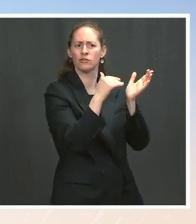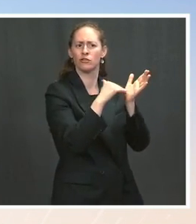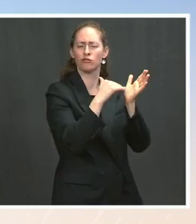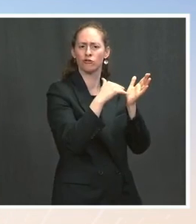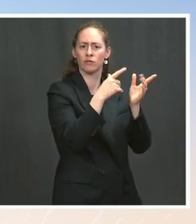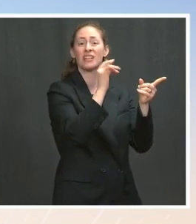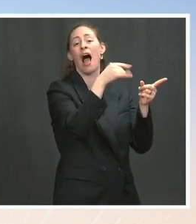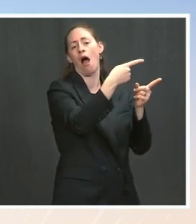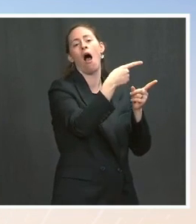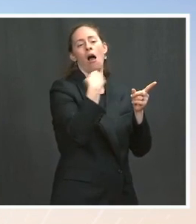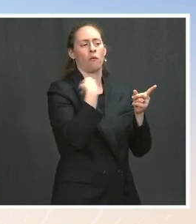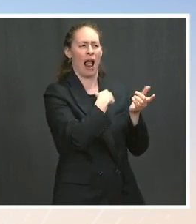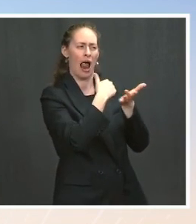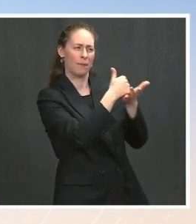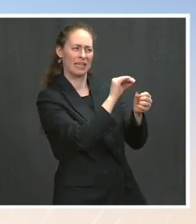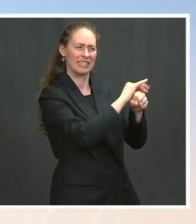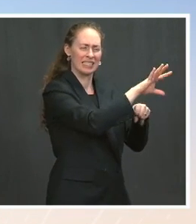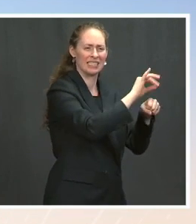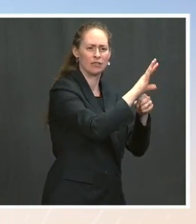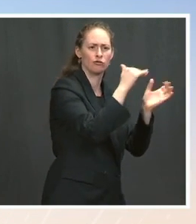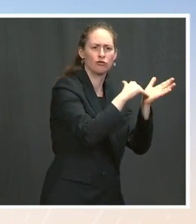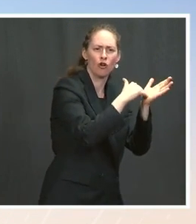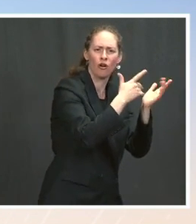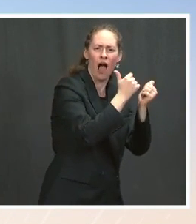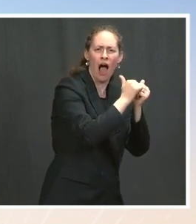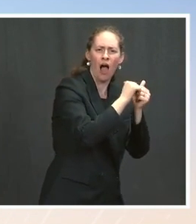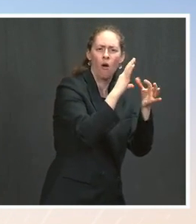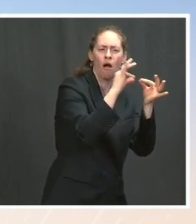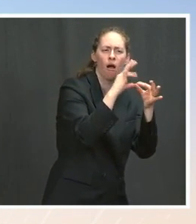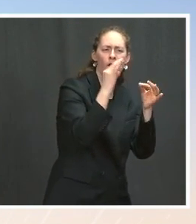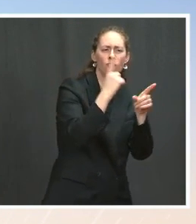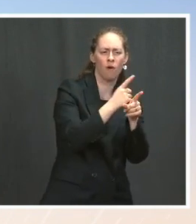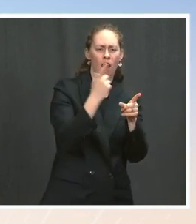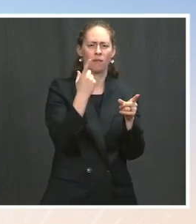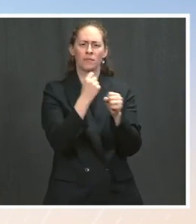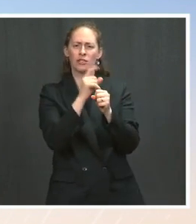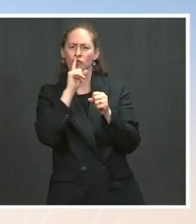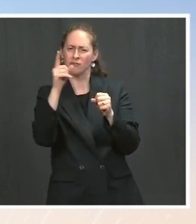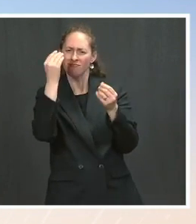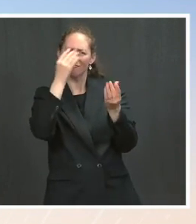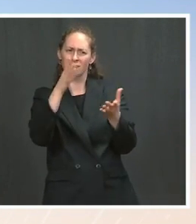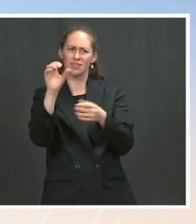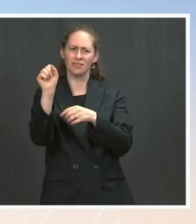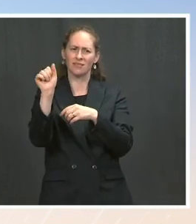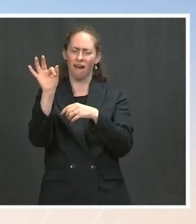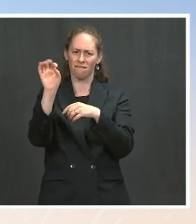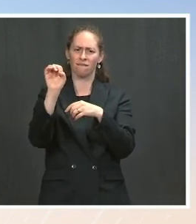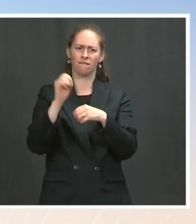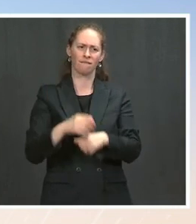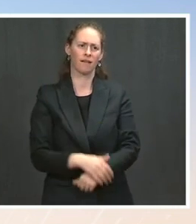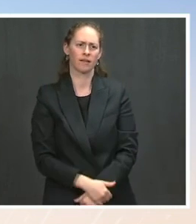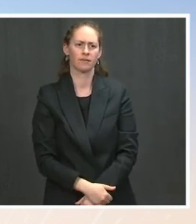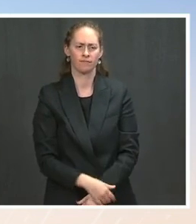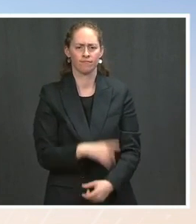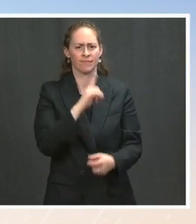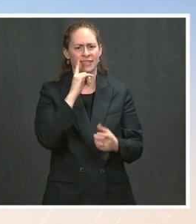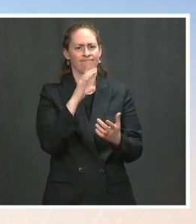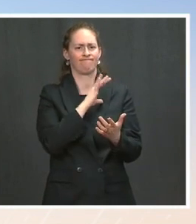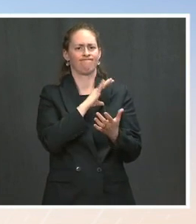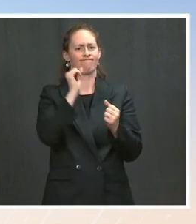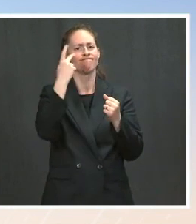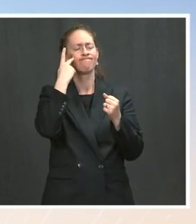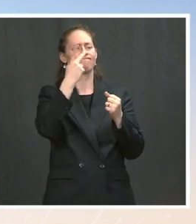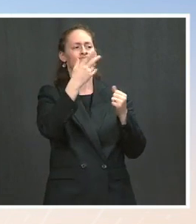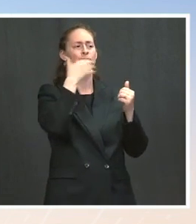for their kids is safe is effective and is necessary and that is a program we were we will continue to increase our our investment in